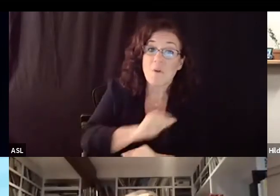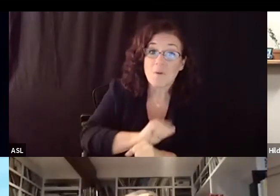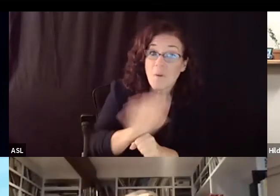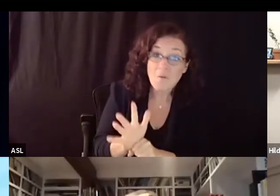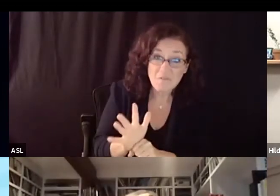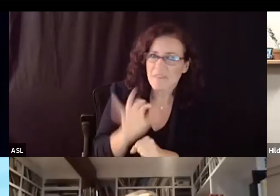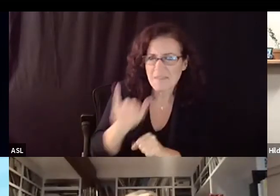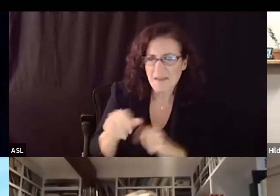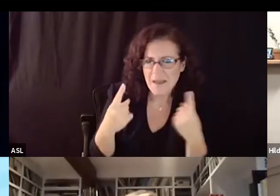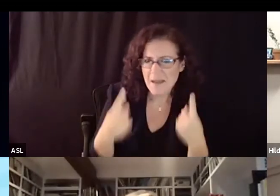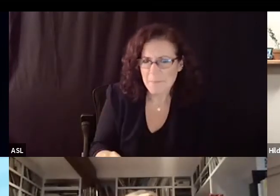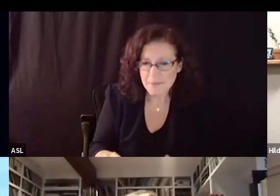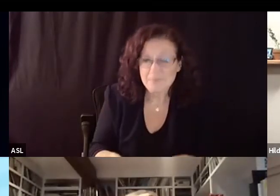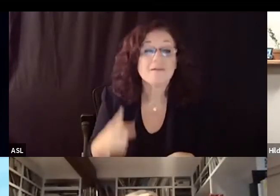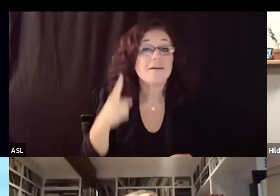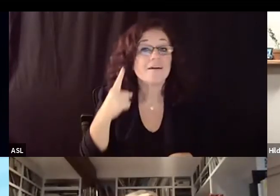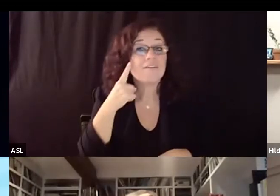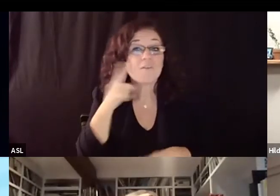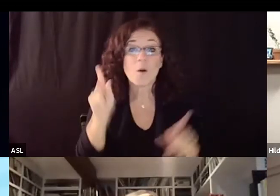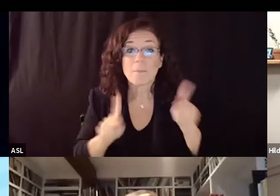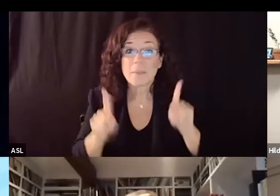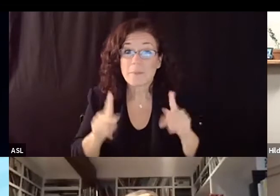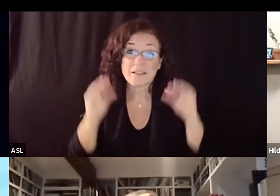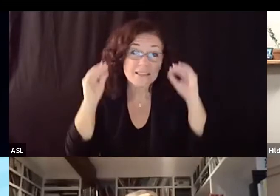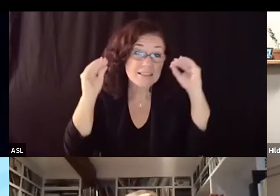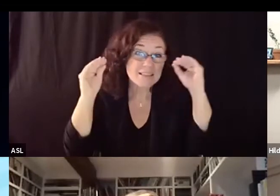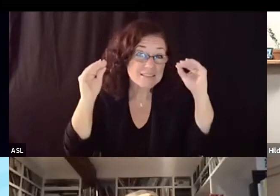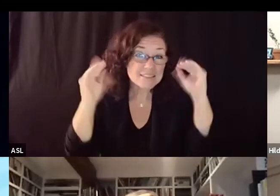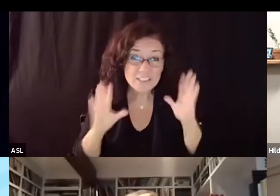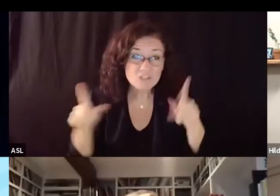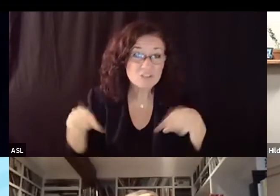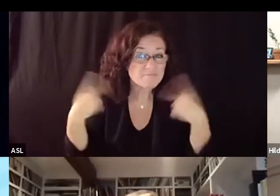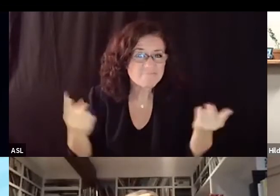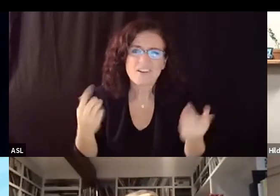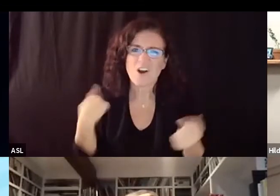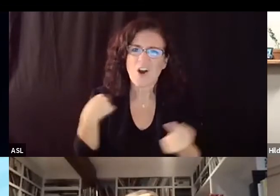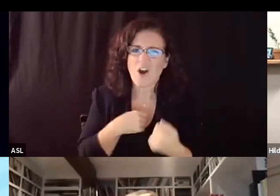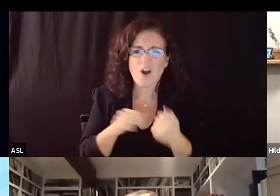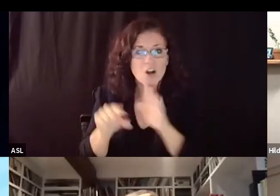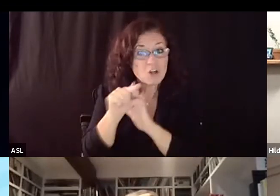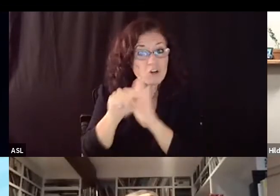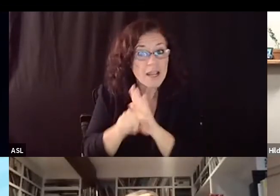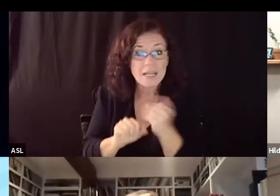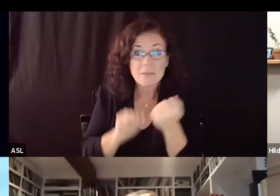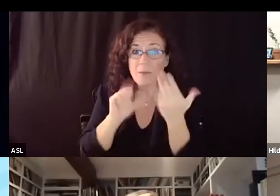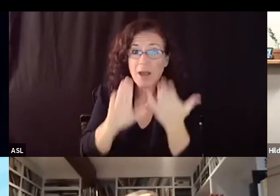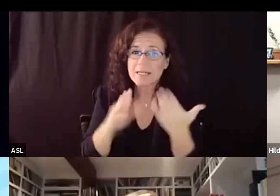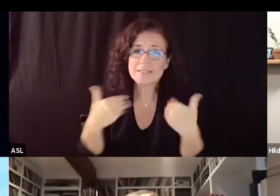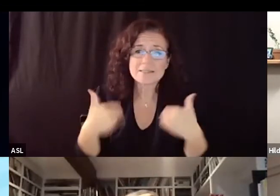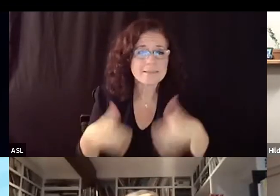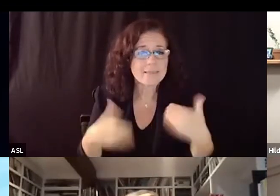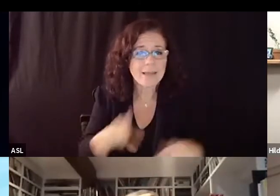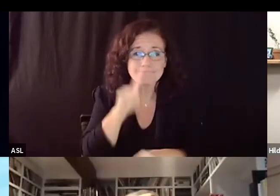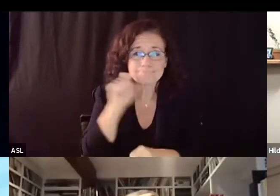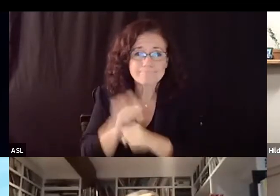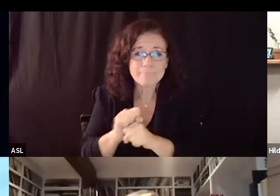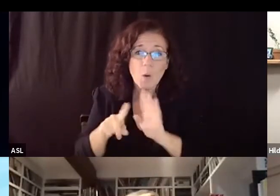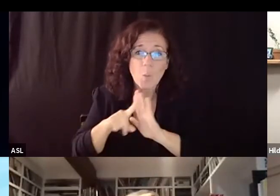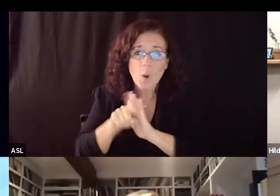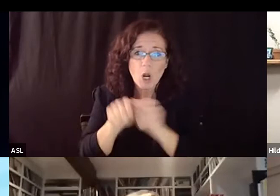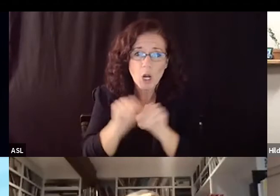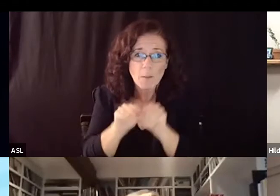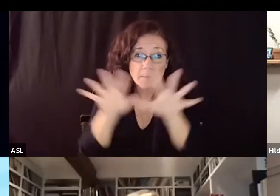been in the profession for a long time grading practices they are a pandora's box that need to be solved and